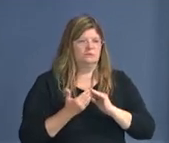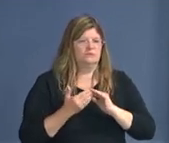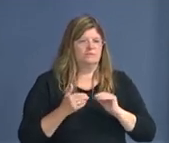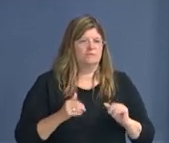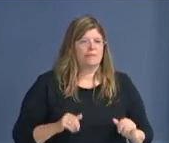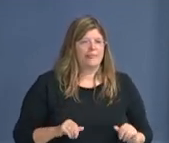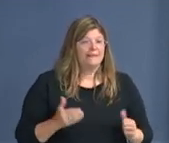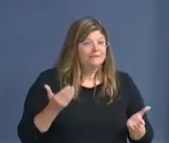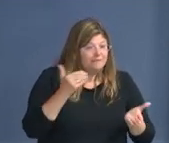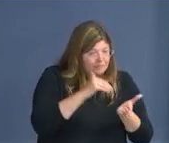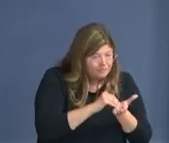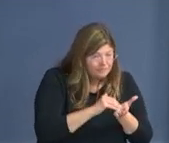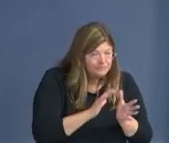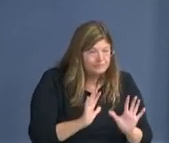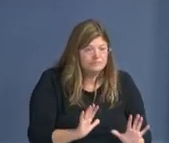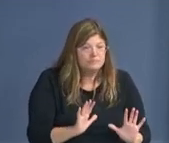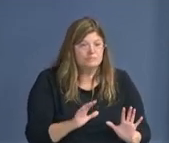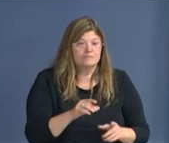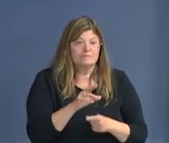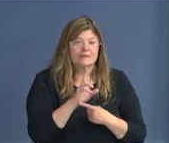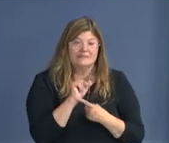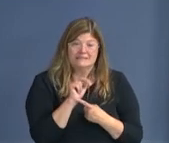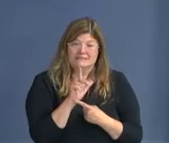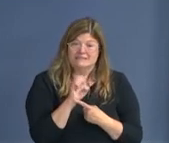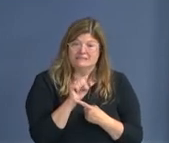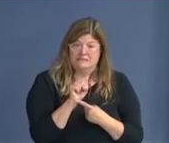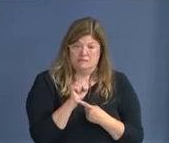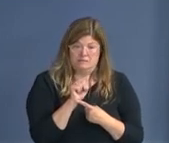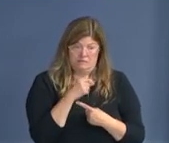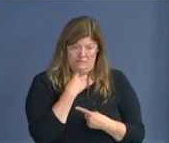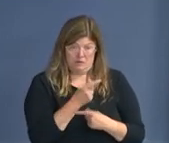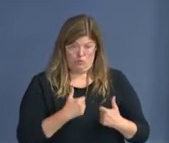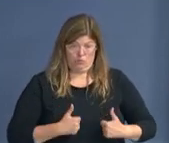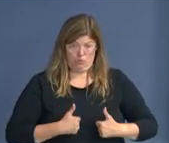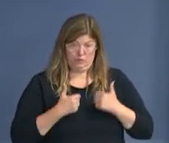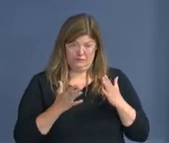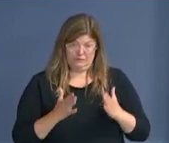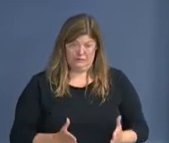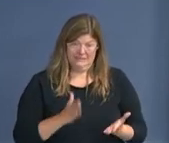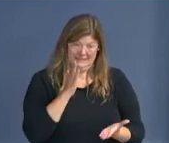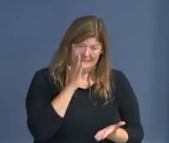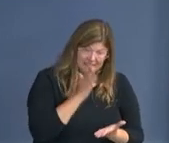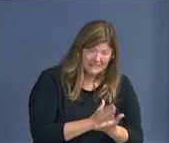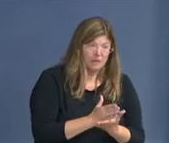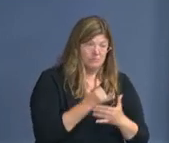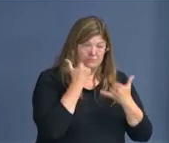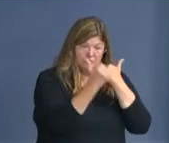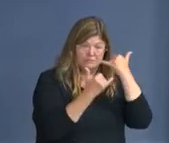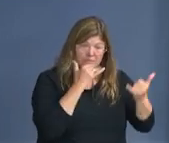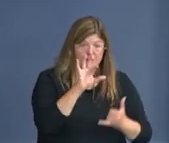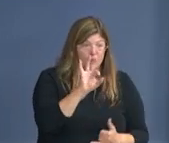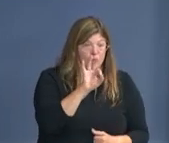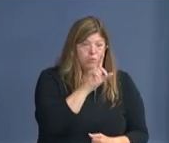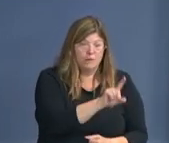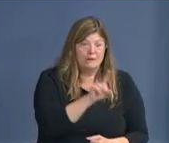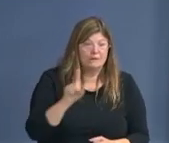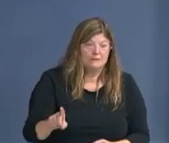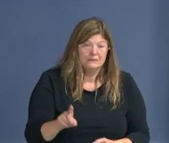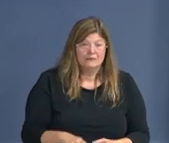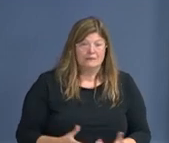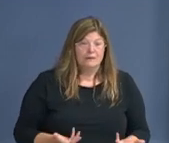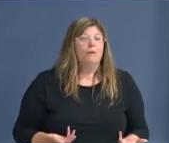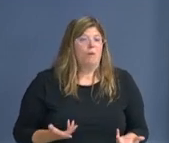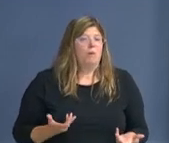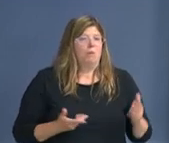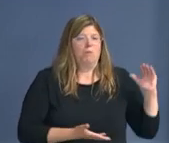residents to stop calling 911, I'm not sure who's going to respond to those calls. The police will